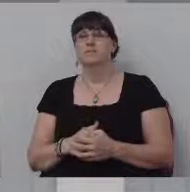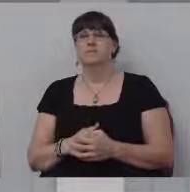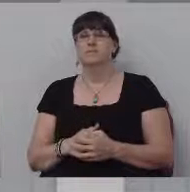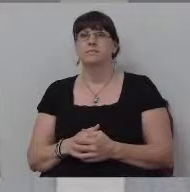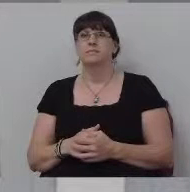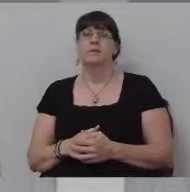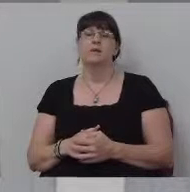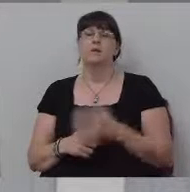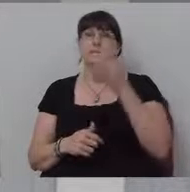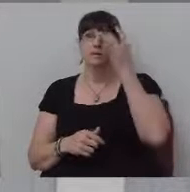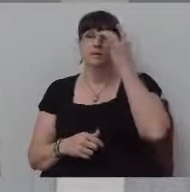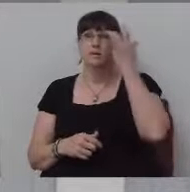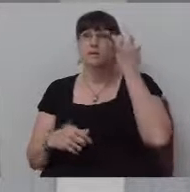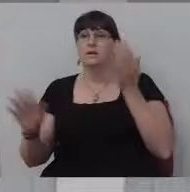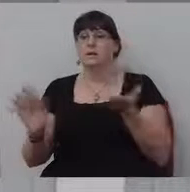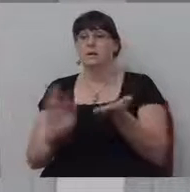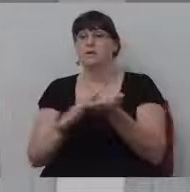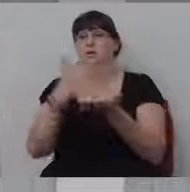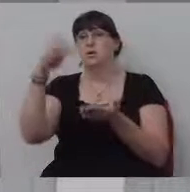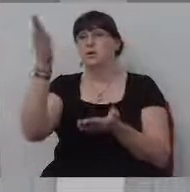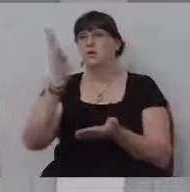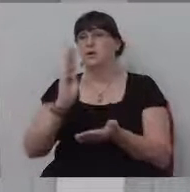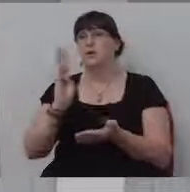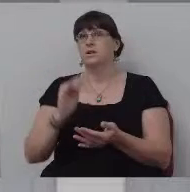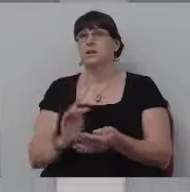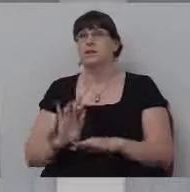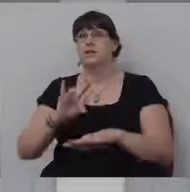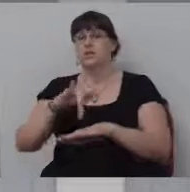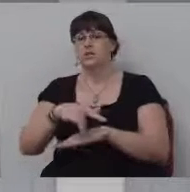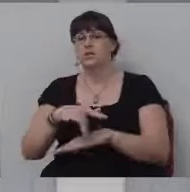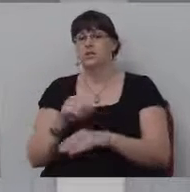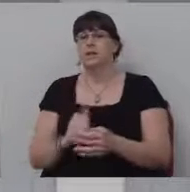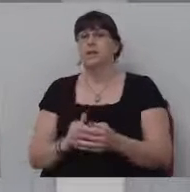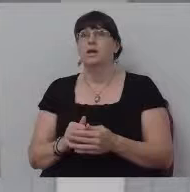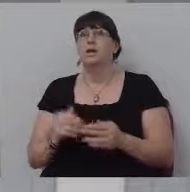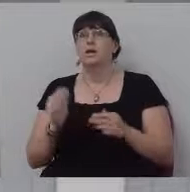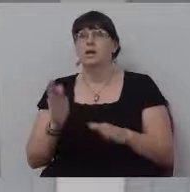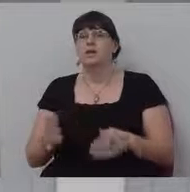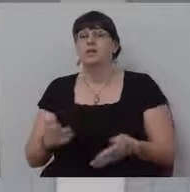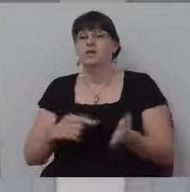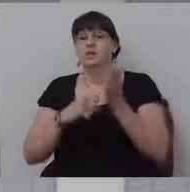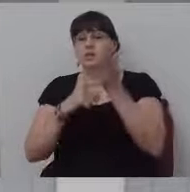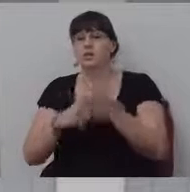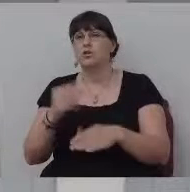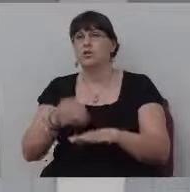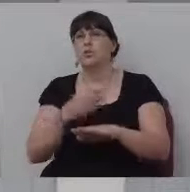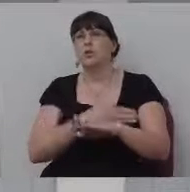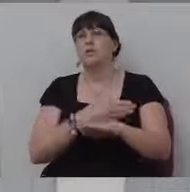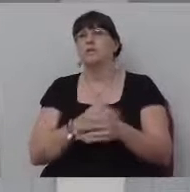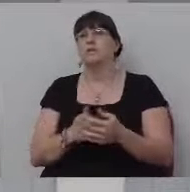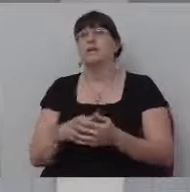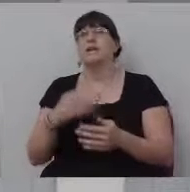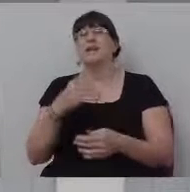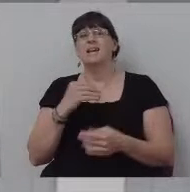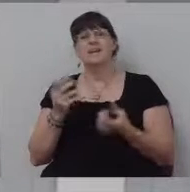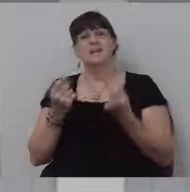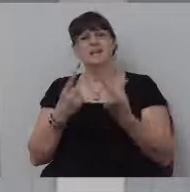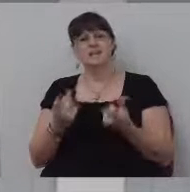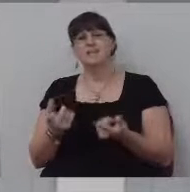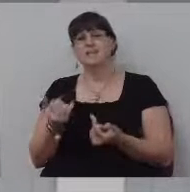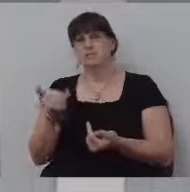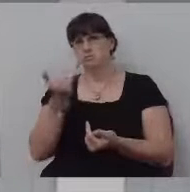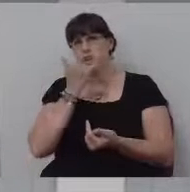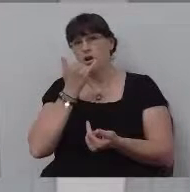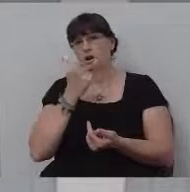there's progress. He, he glorified God early, and he progressed along the way, and then concerning Solomon, he did make some mistakes on his journey